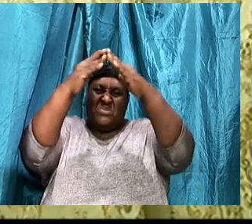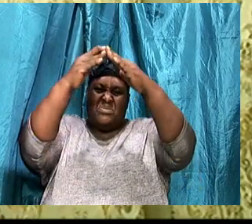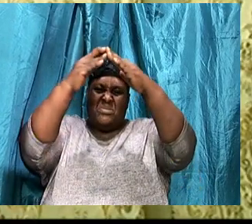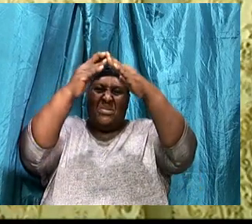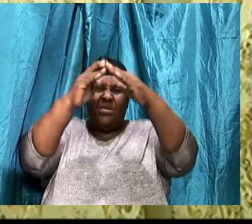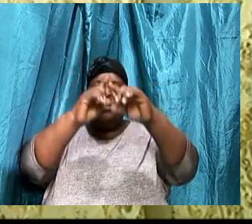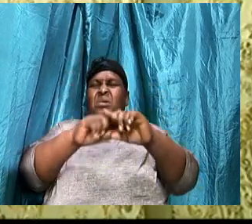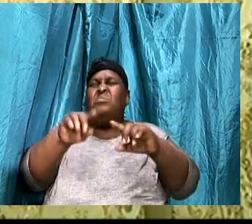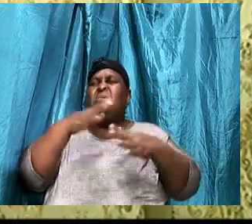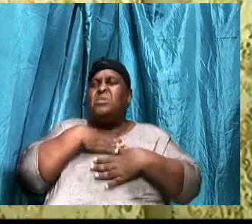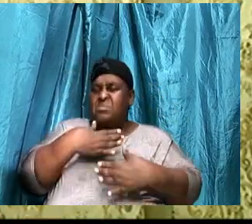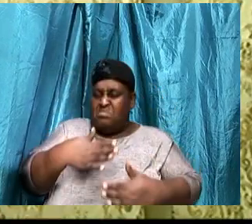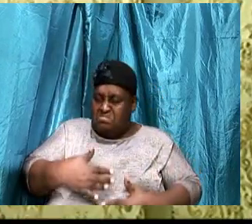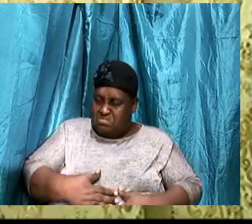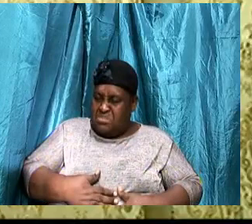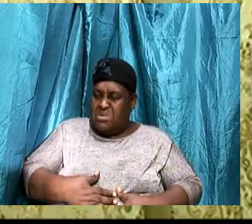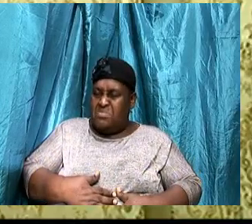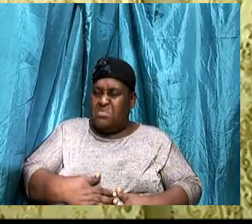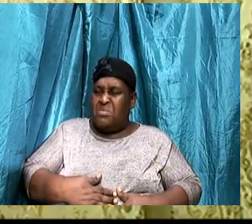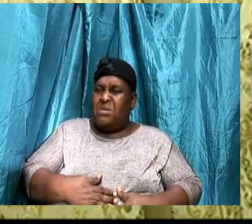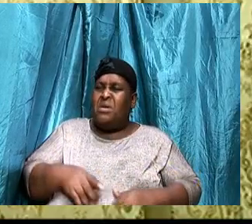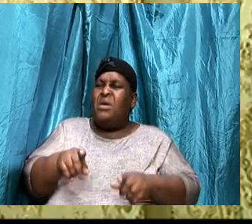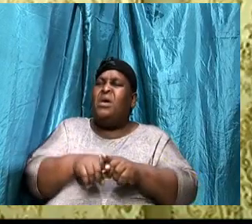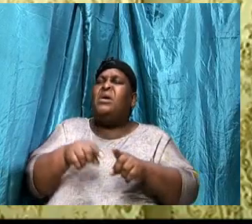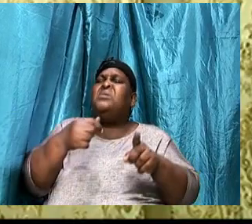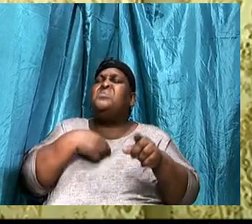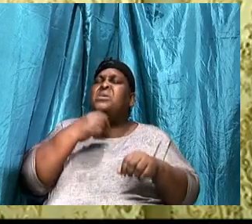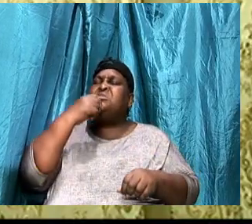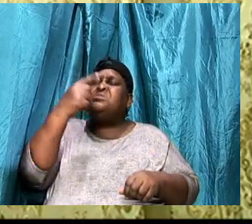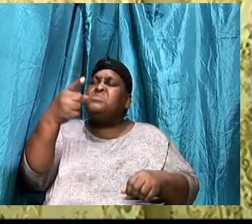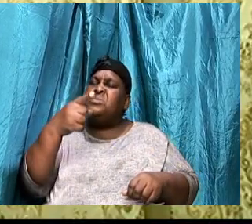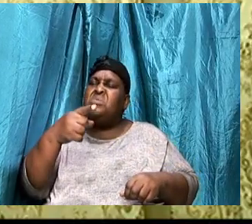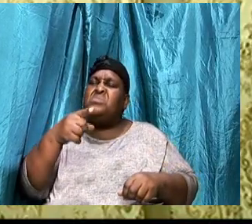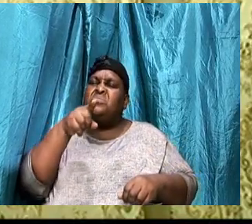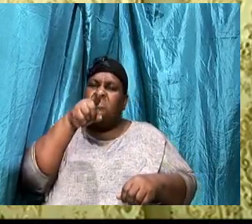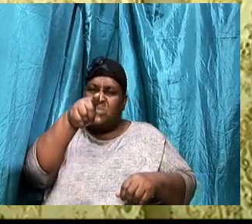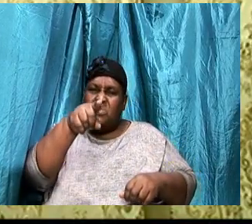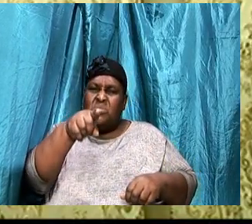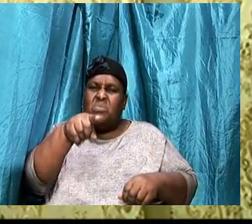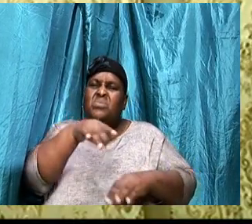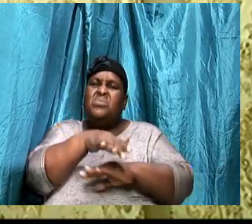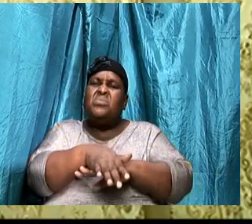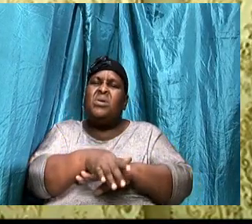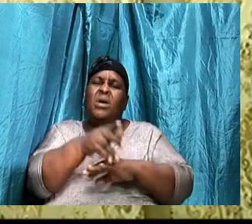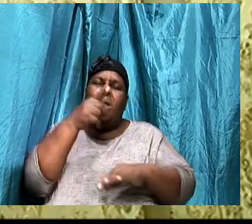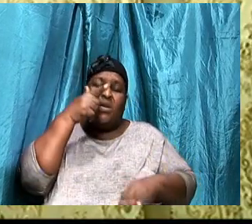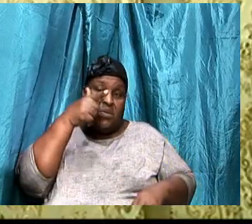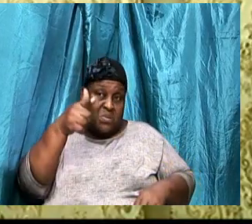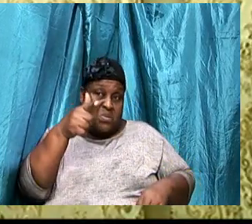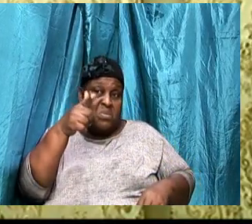a temple, So as I speak to you, Tonight, And you look at this, Body,